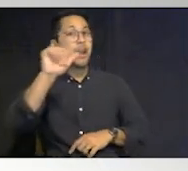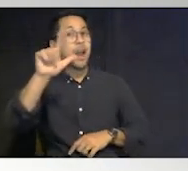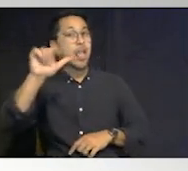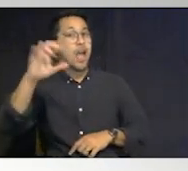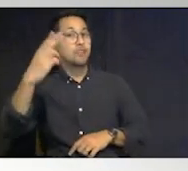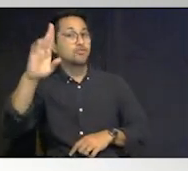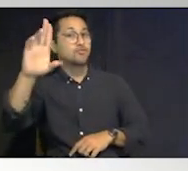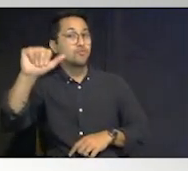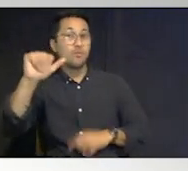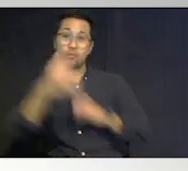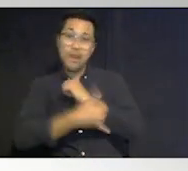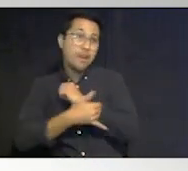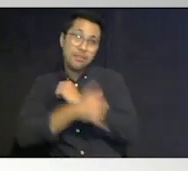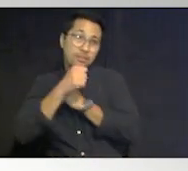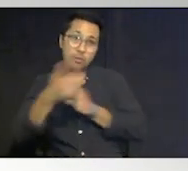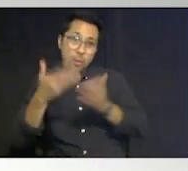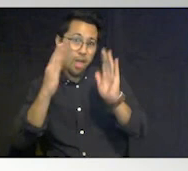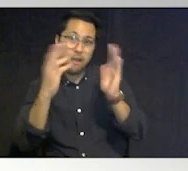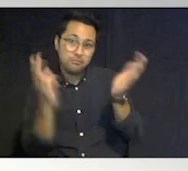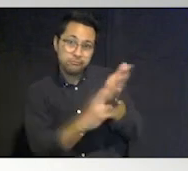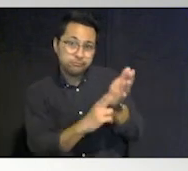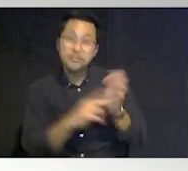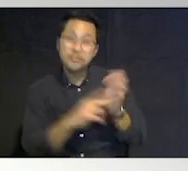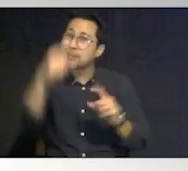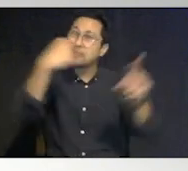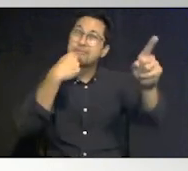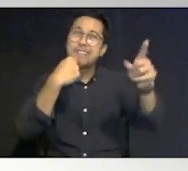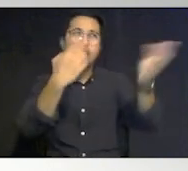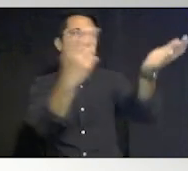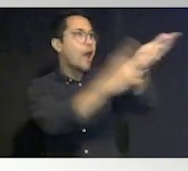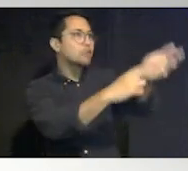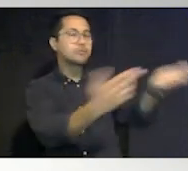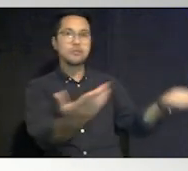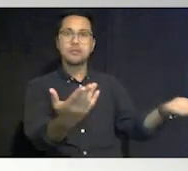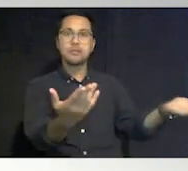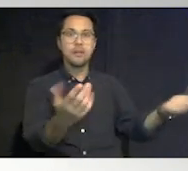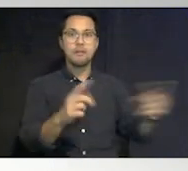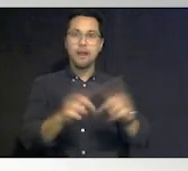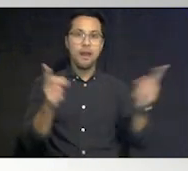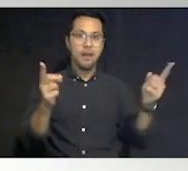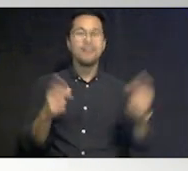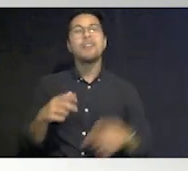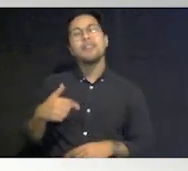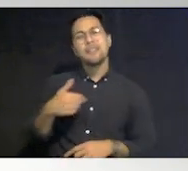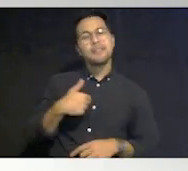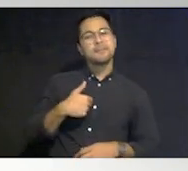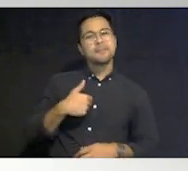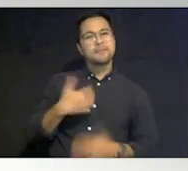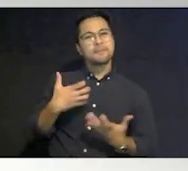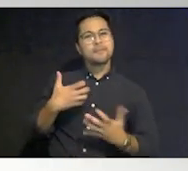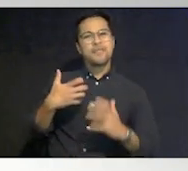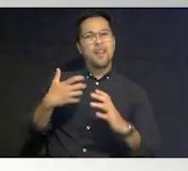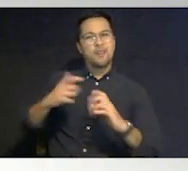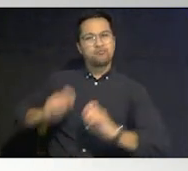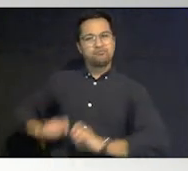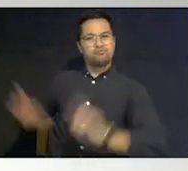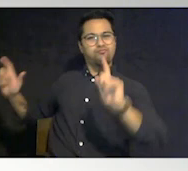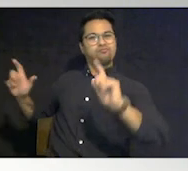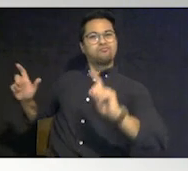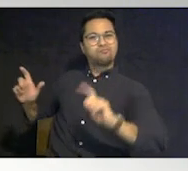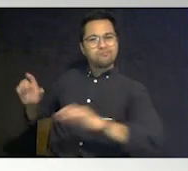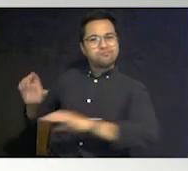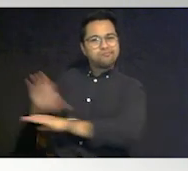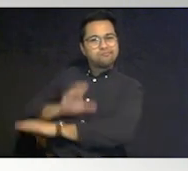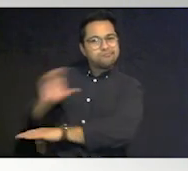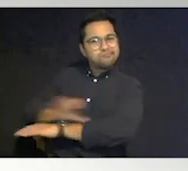so you're saying register yeah i would want to get on a computer to to try to